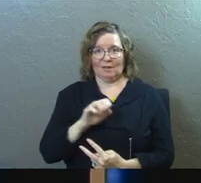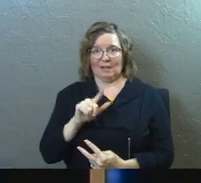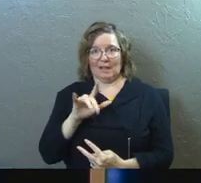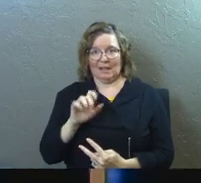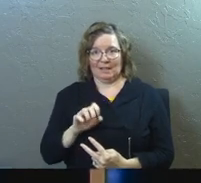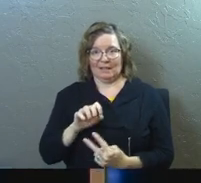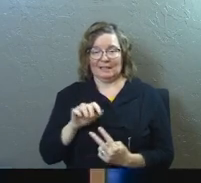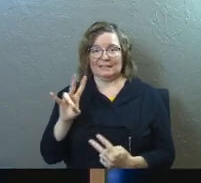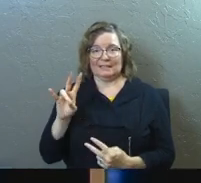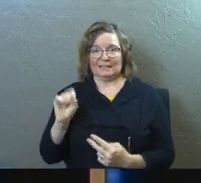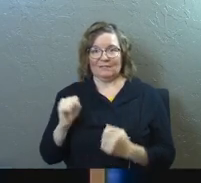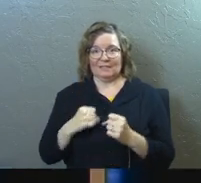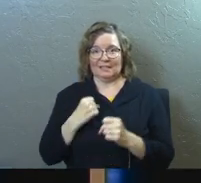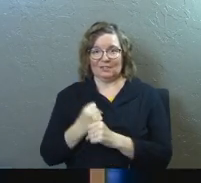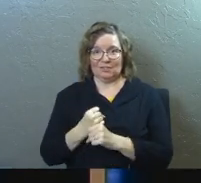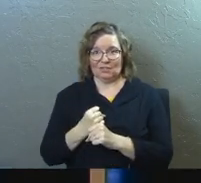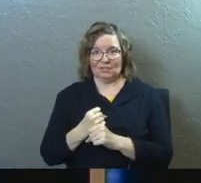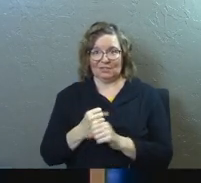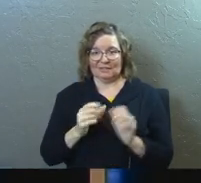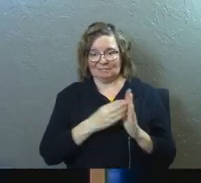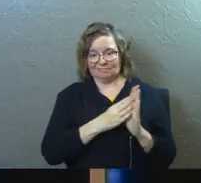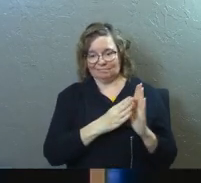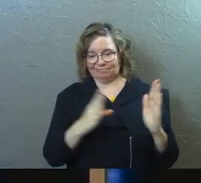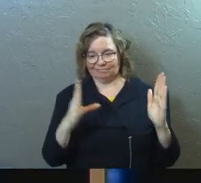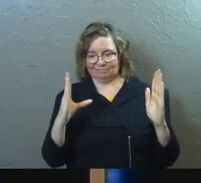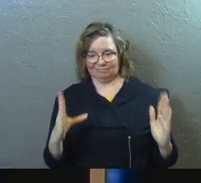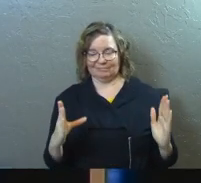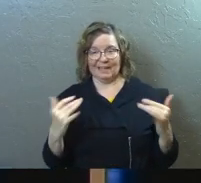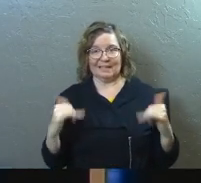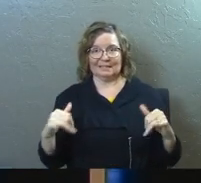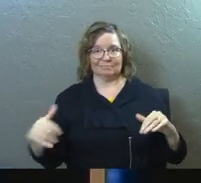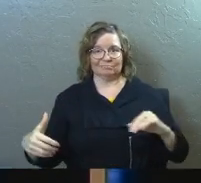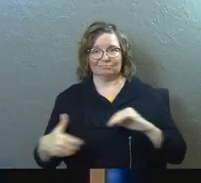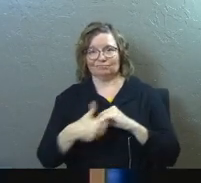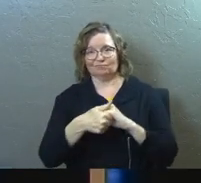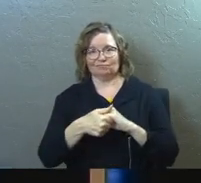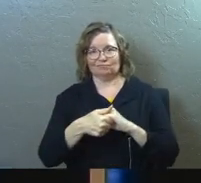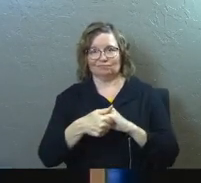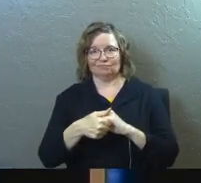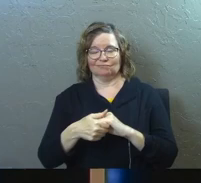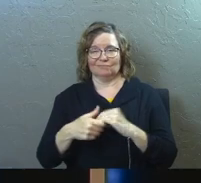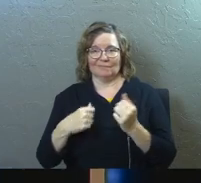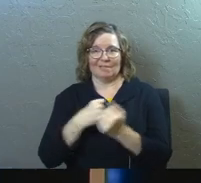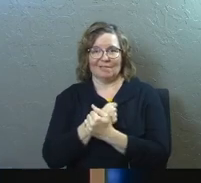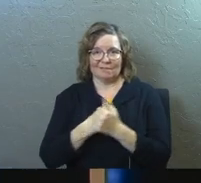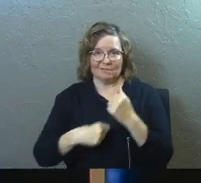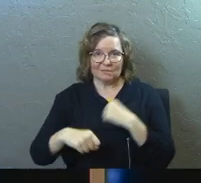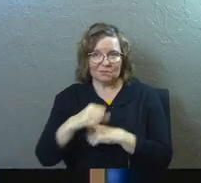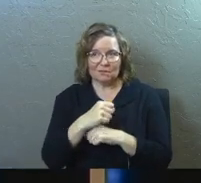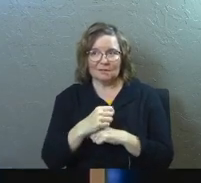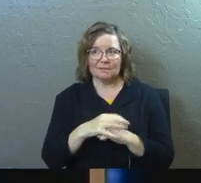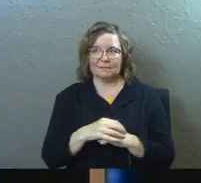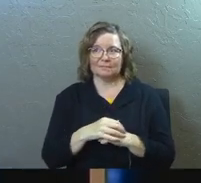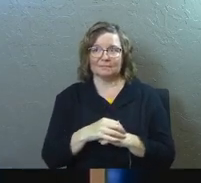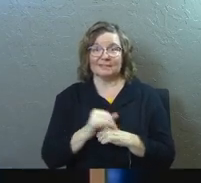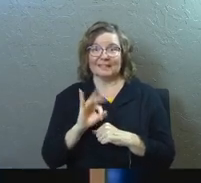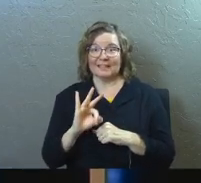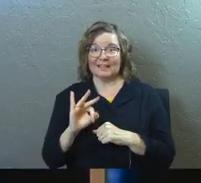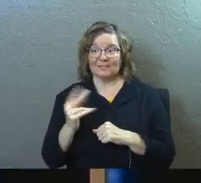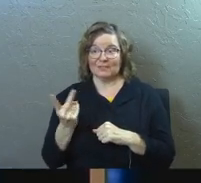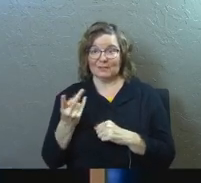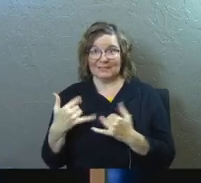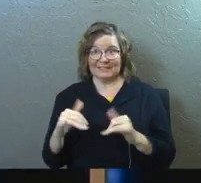70 years and still holding hands. If you're a couple here today and you're not holding her hand yet, this is just your hint.